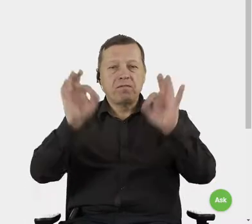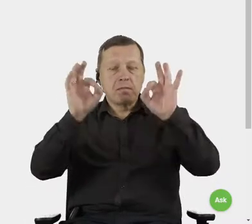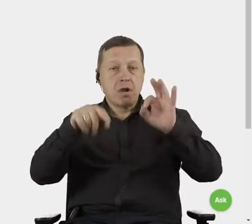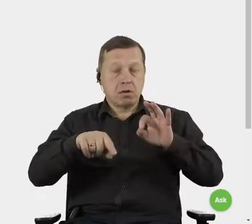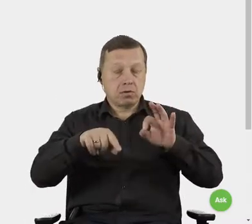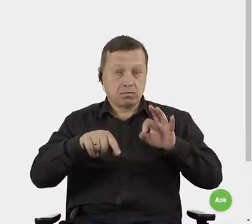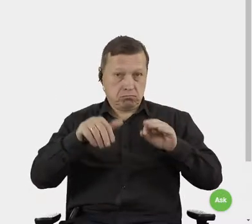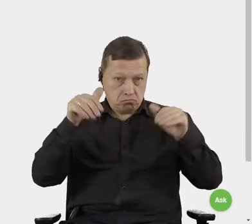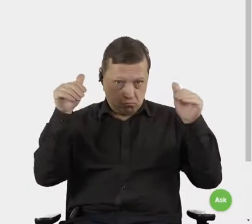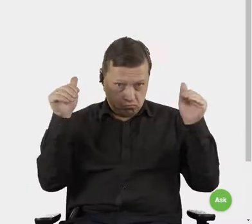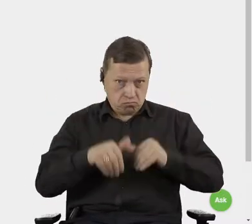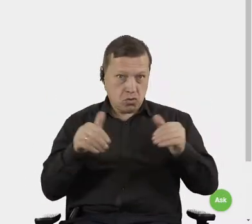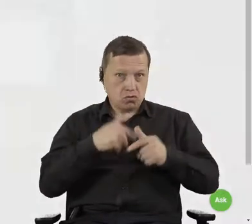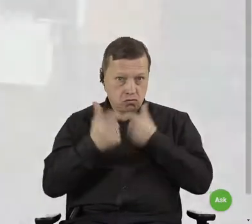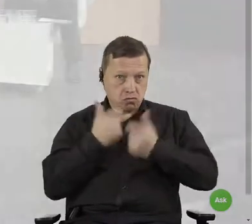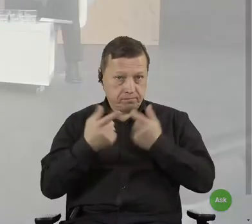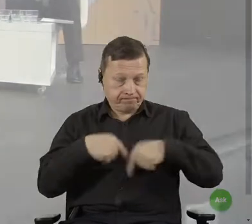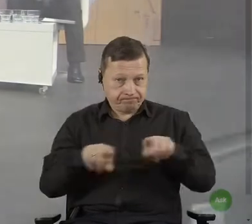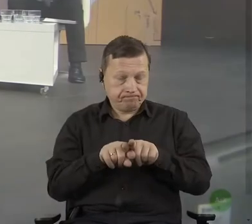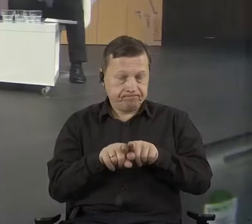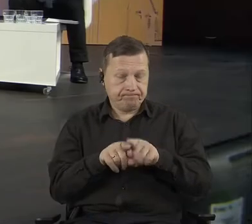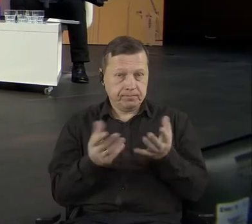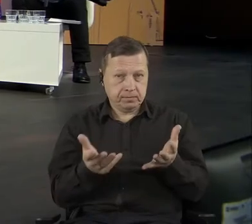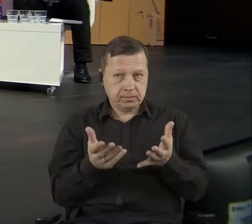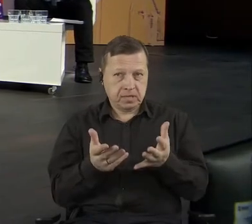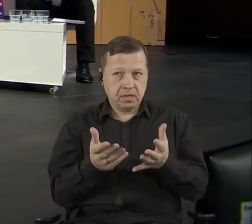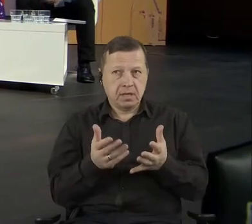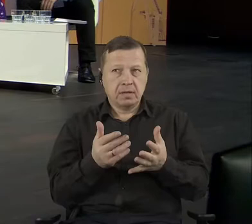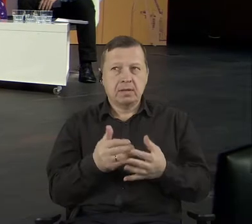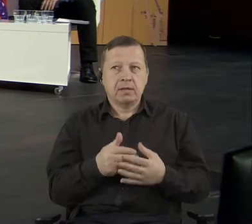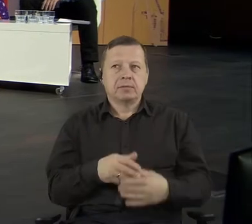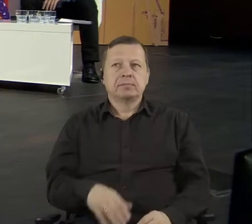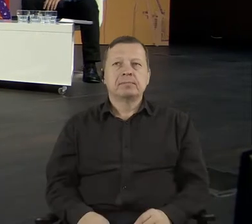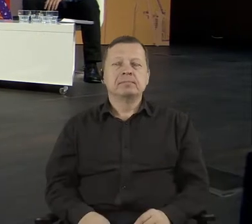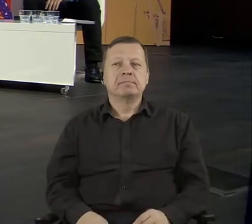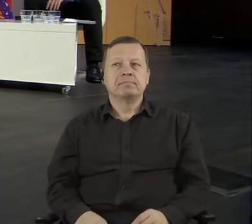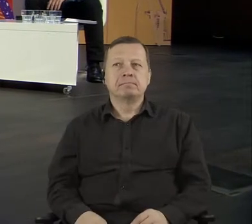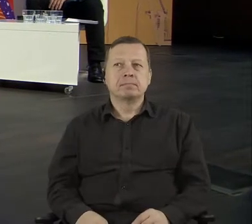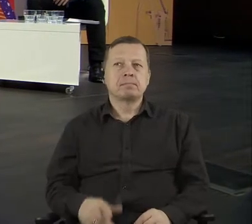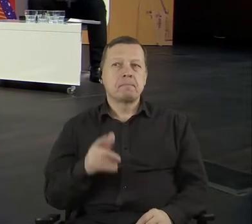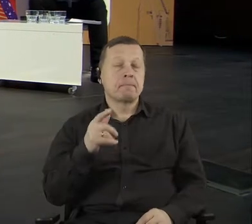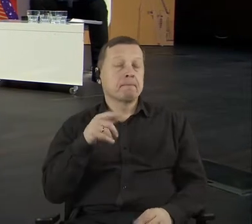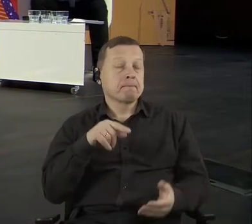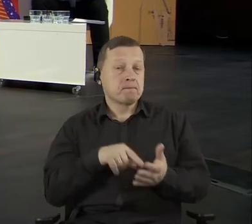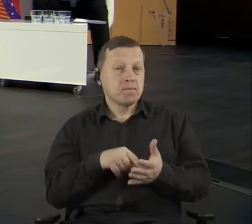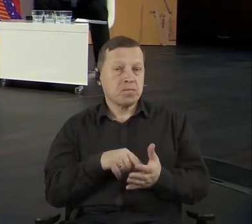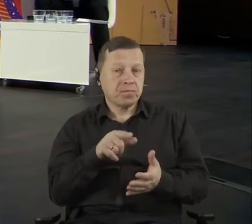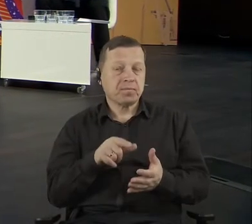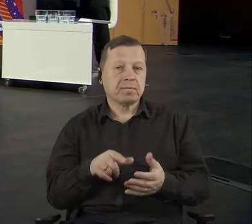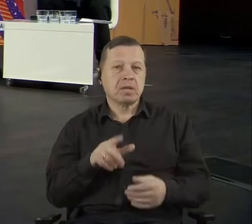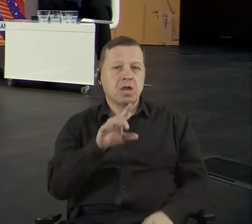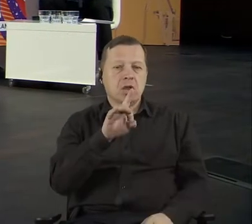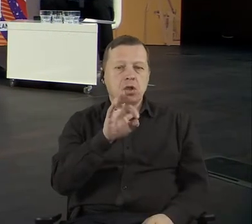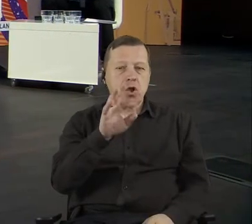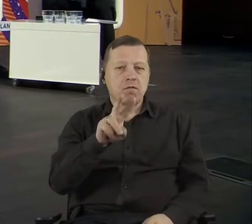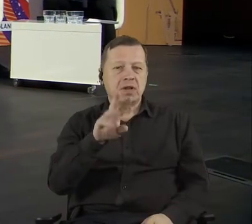question, I mean, as a question about the limits of the GovTech tools, because this is, you know, like touching